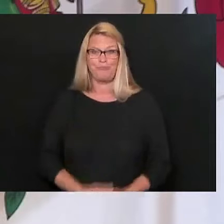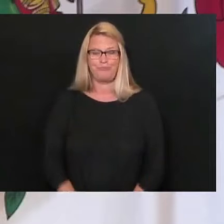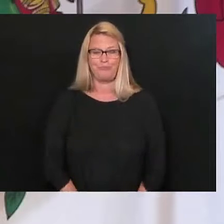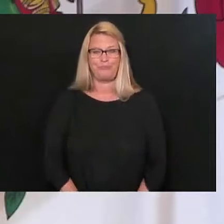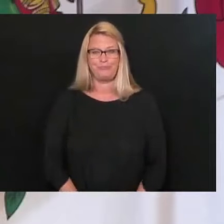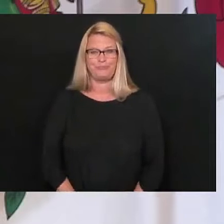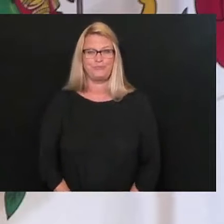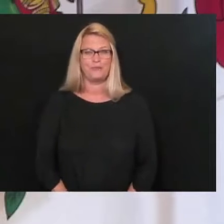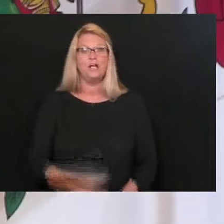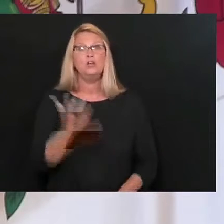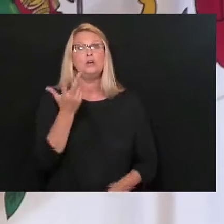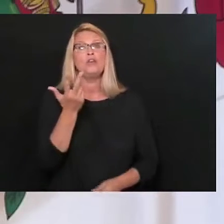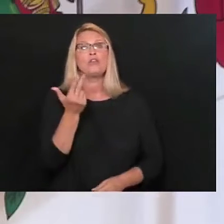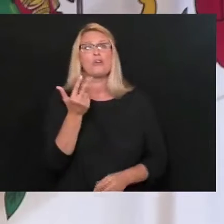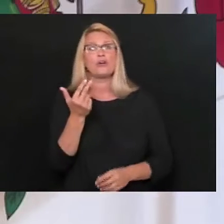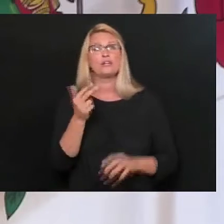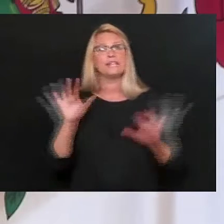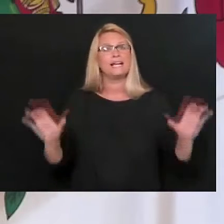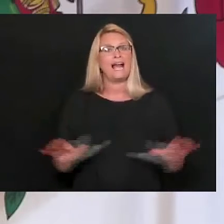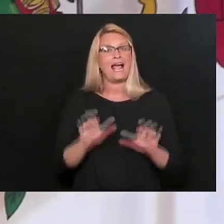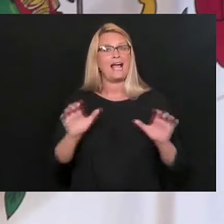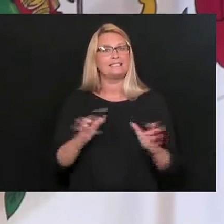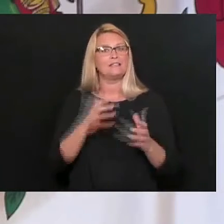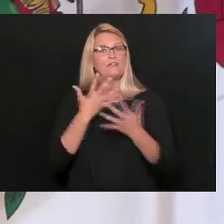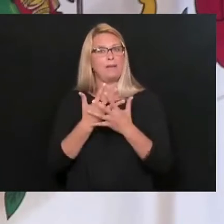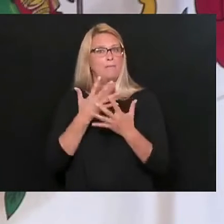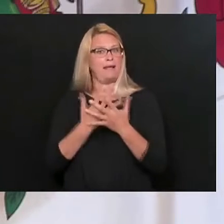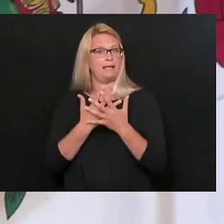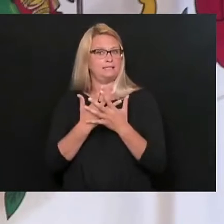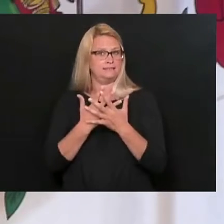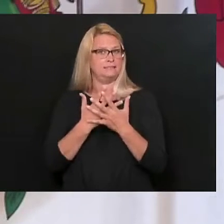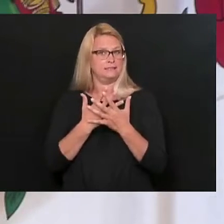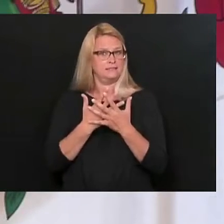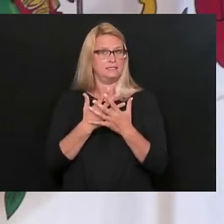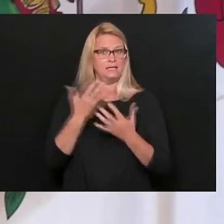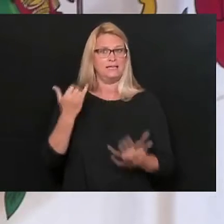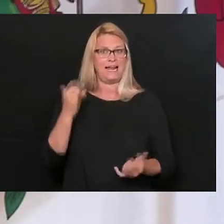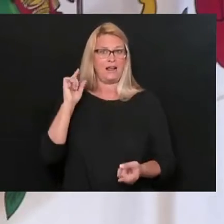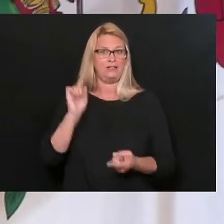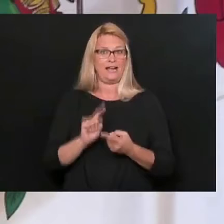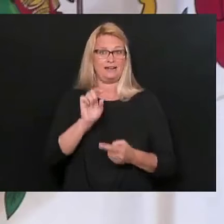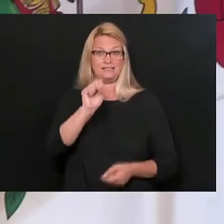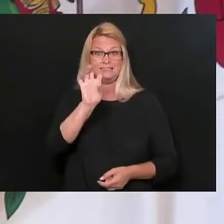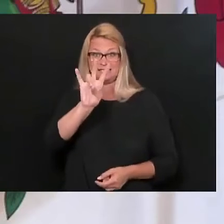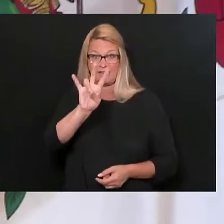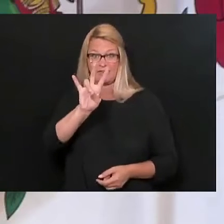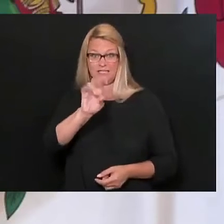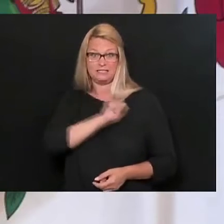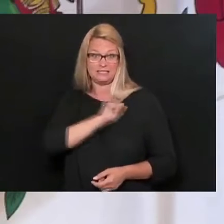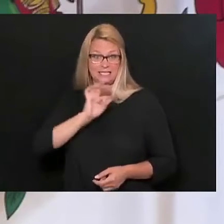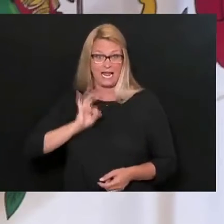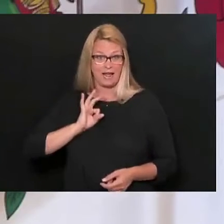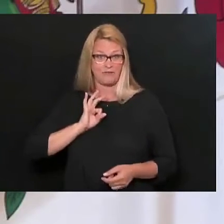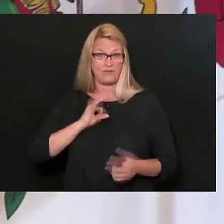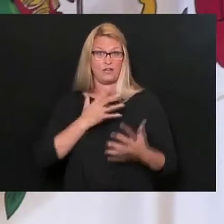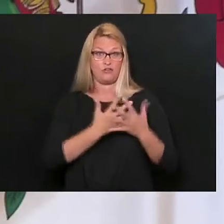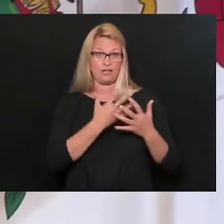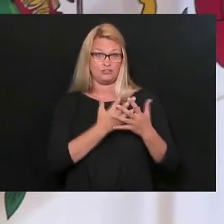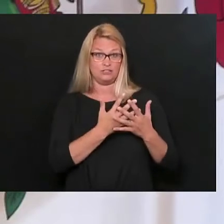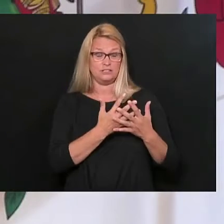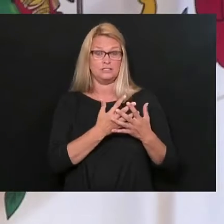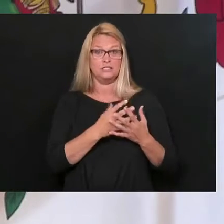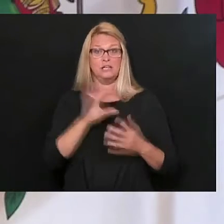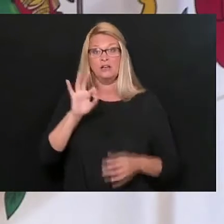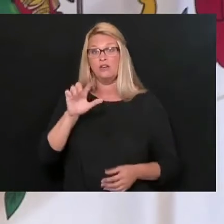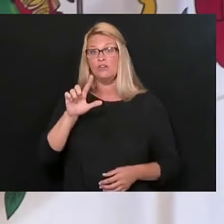We have 13 active inmate cases. We're down to seven staff cases and corrections. The